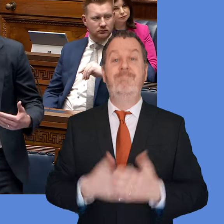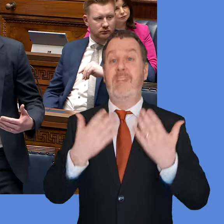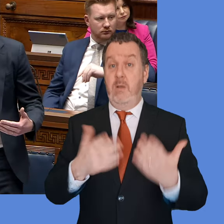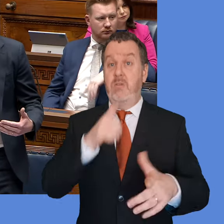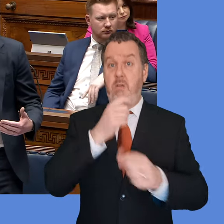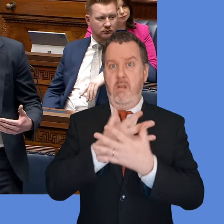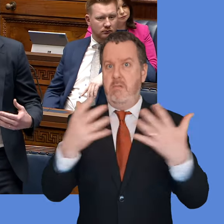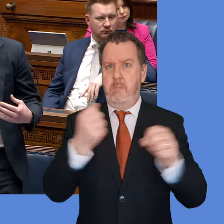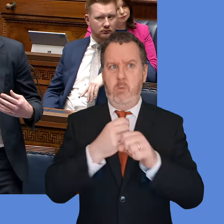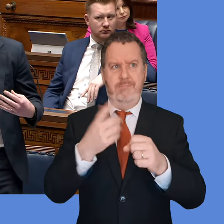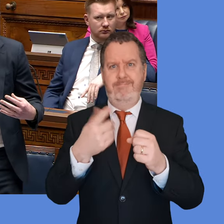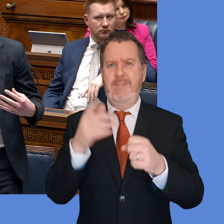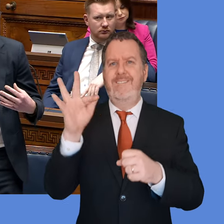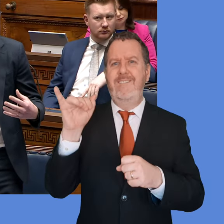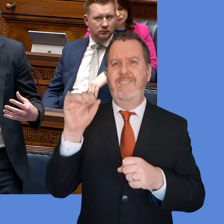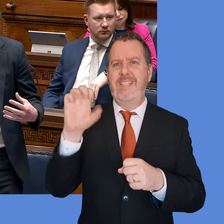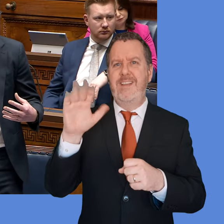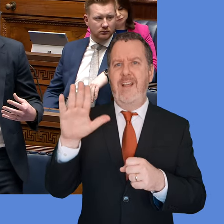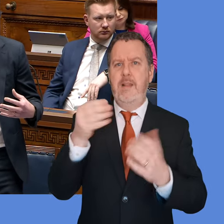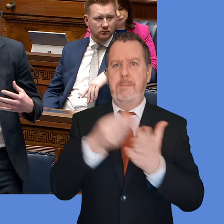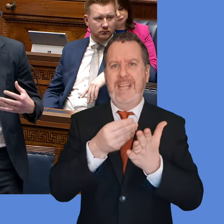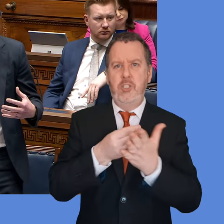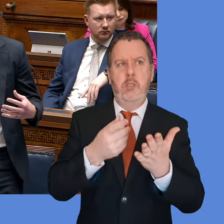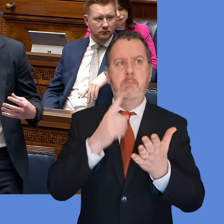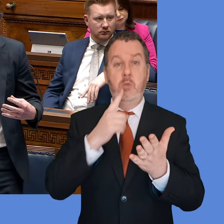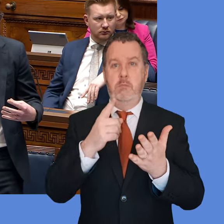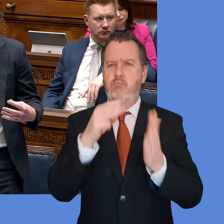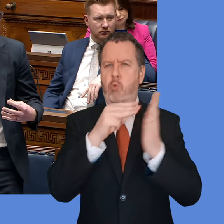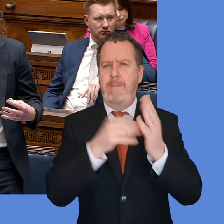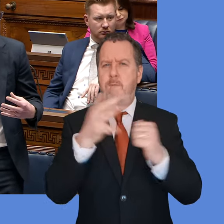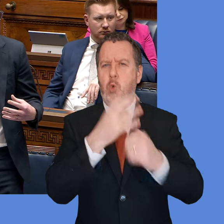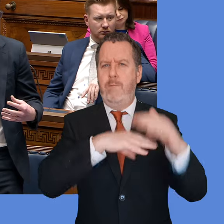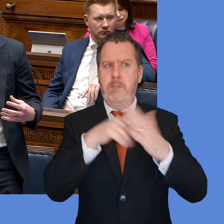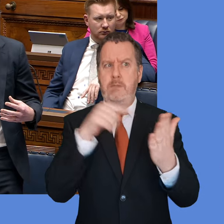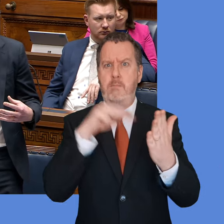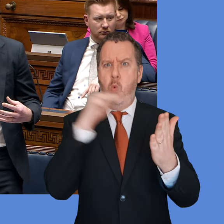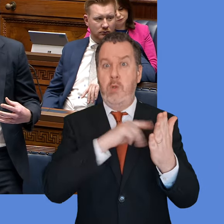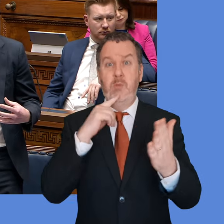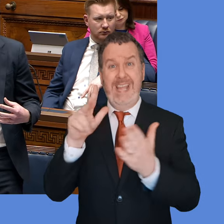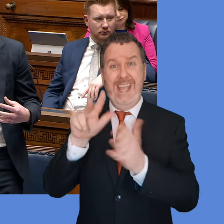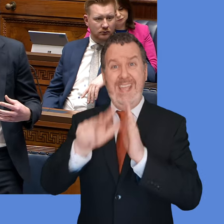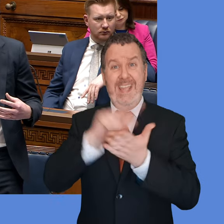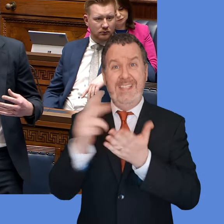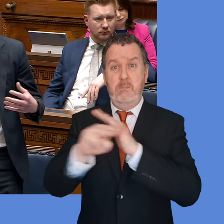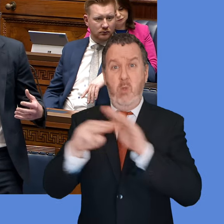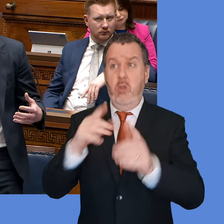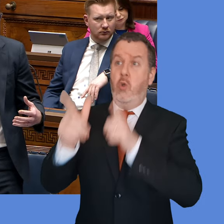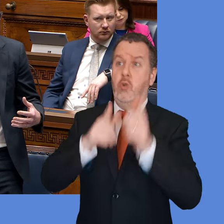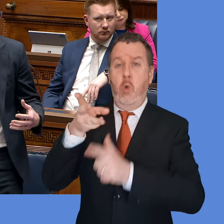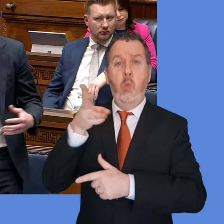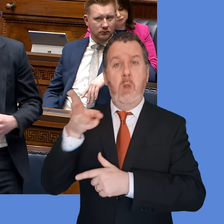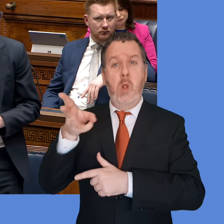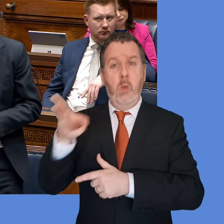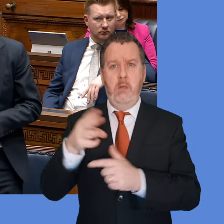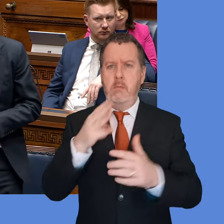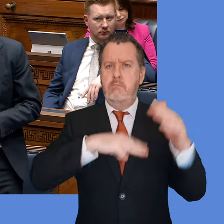package, executive parties have been in discussions around developing a programme for government, I think, for around 18 months now, in a parallel process to other talks. Can you give us a